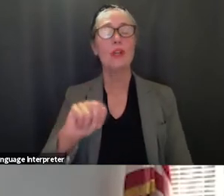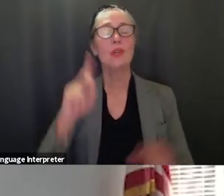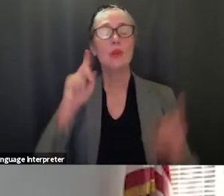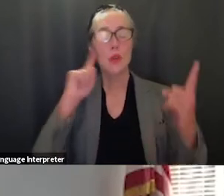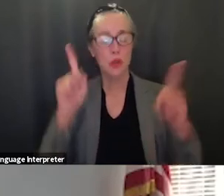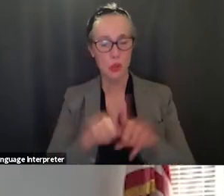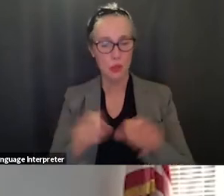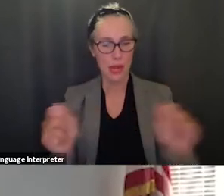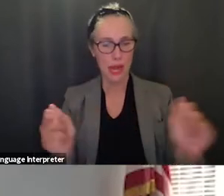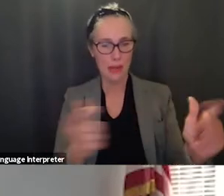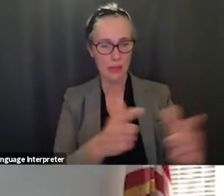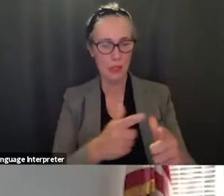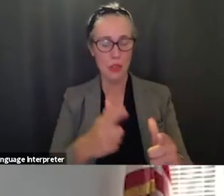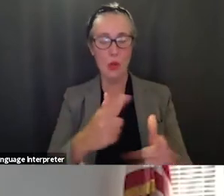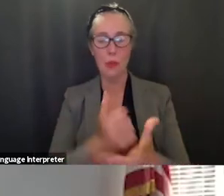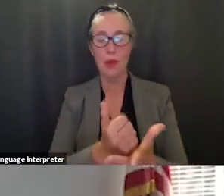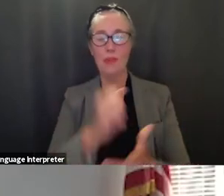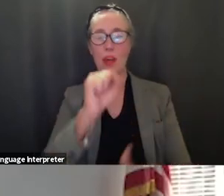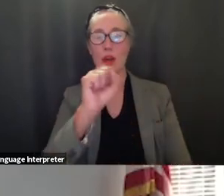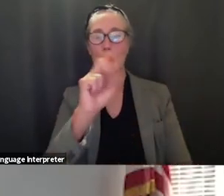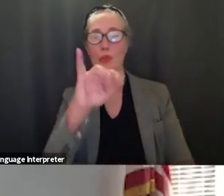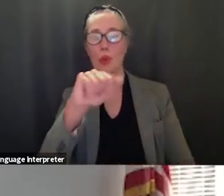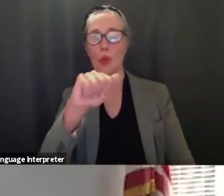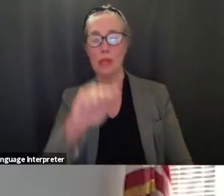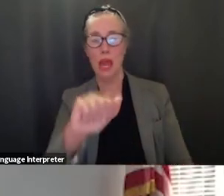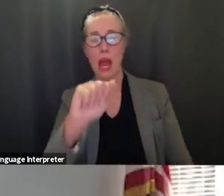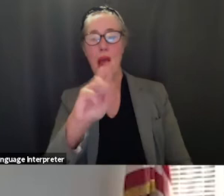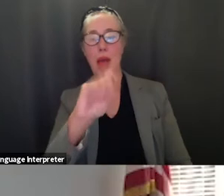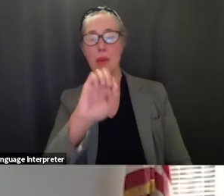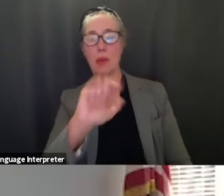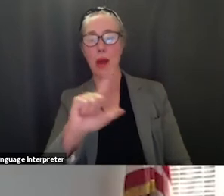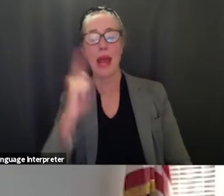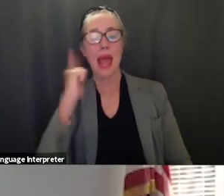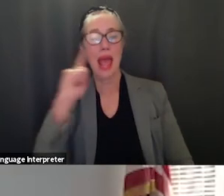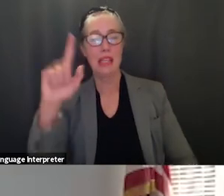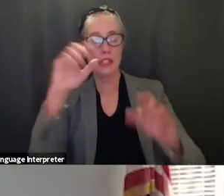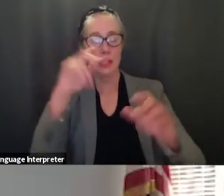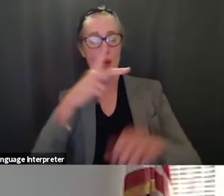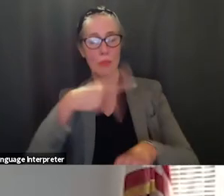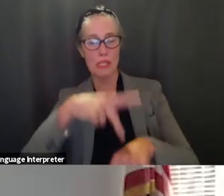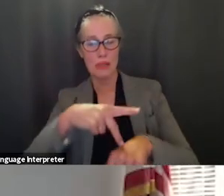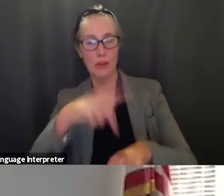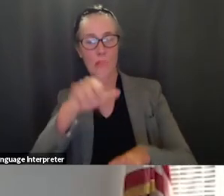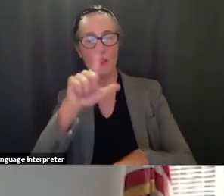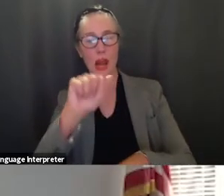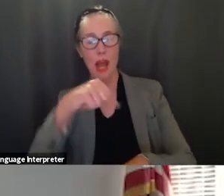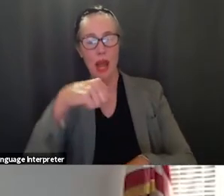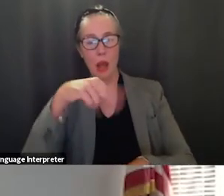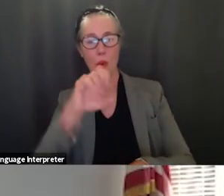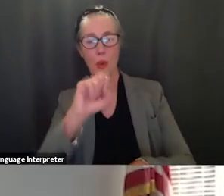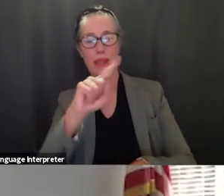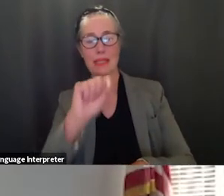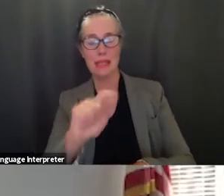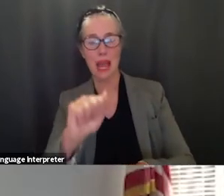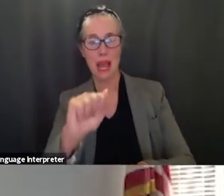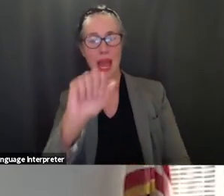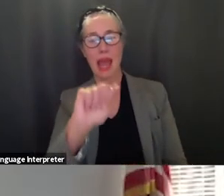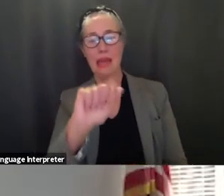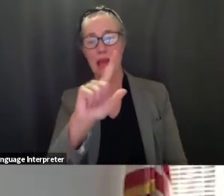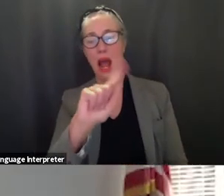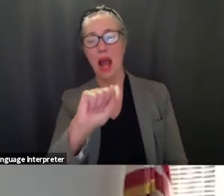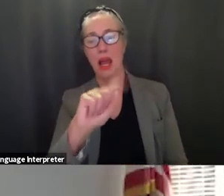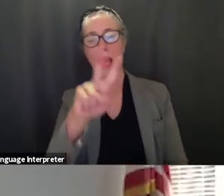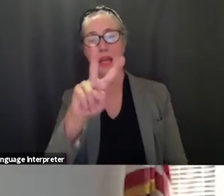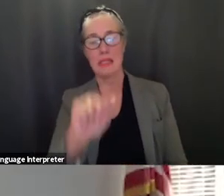of sonia amaral as the principal of la cuesta and alta vista and as i said it was unanimously approved and